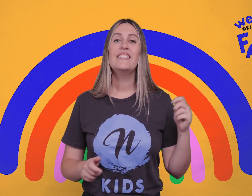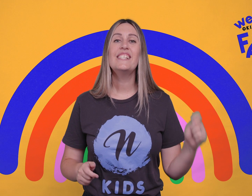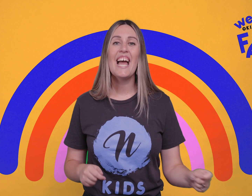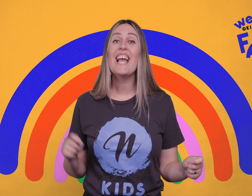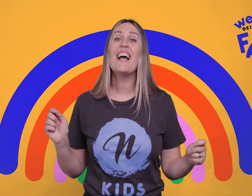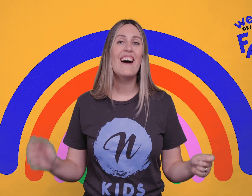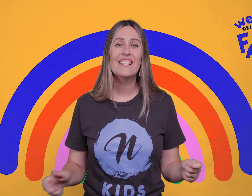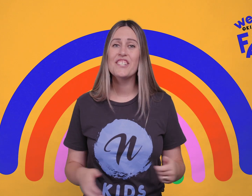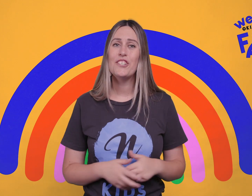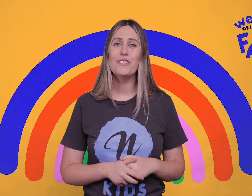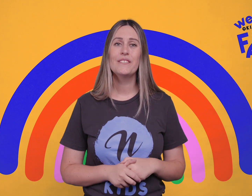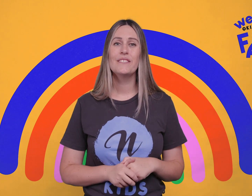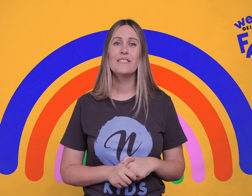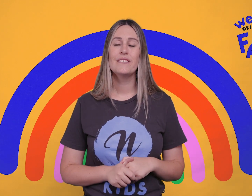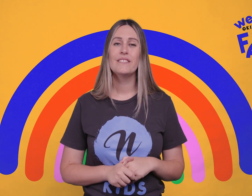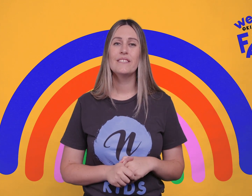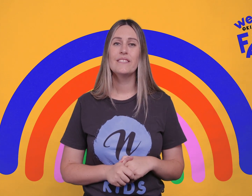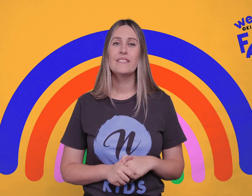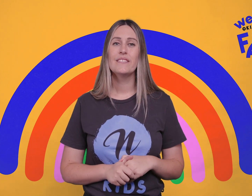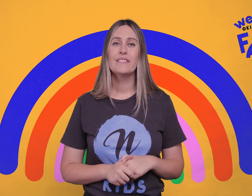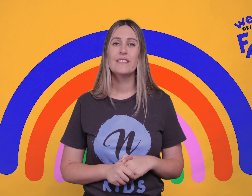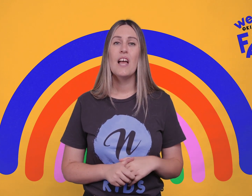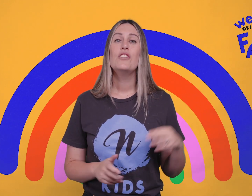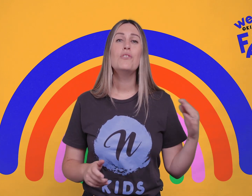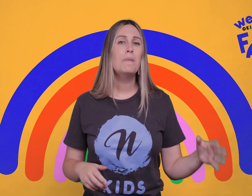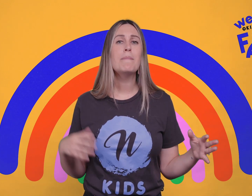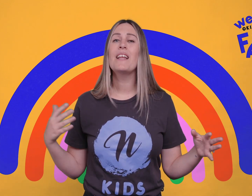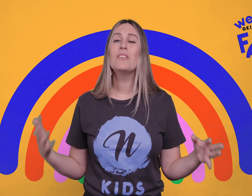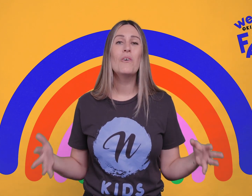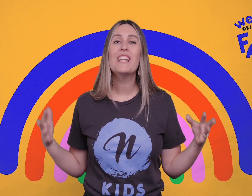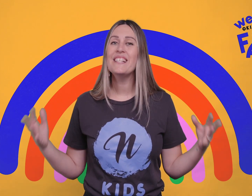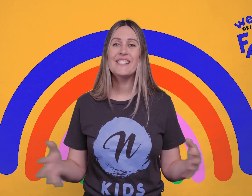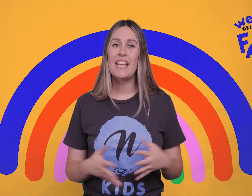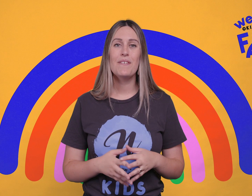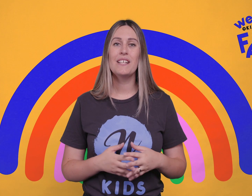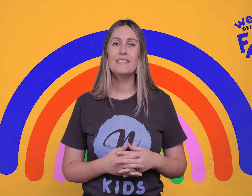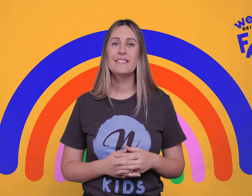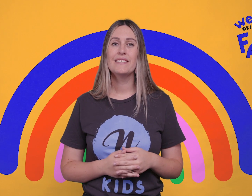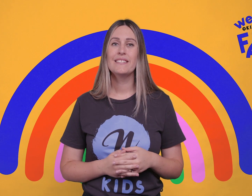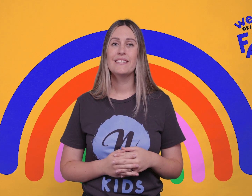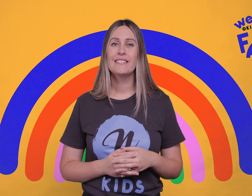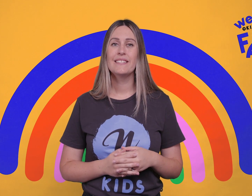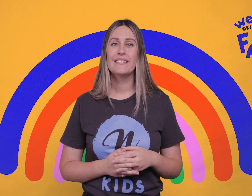Today I ask you. To be my Lord and Savior.